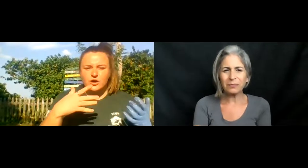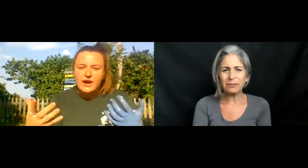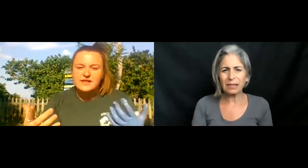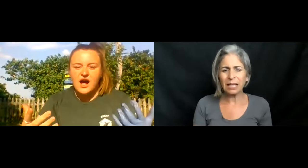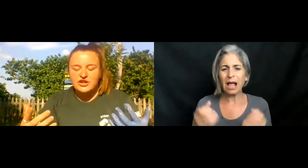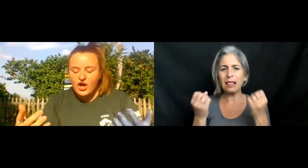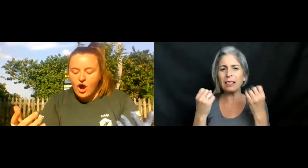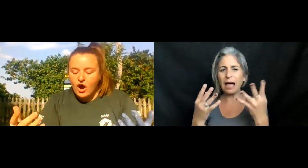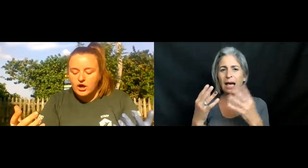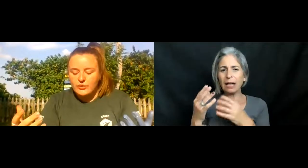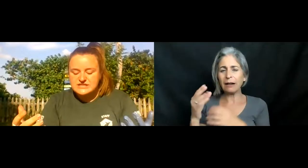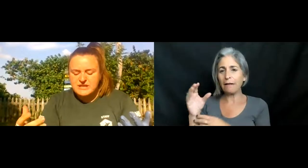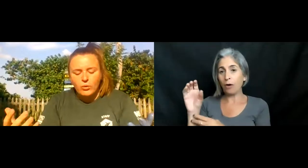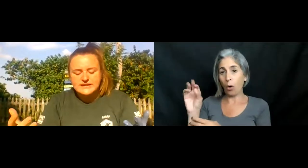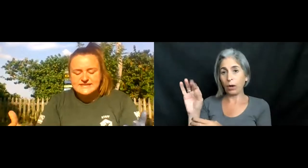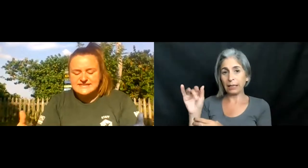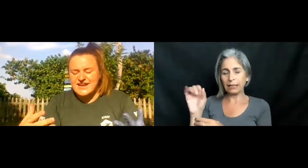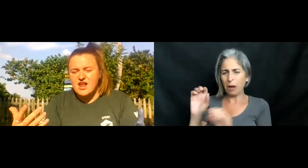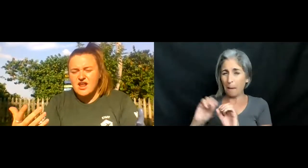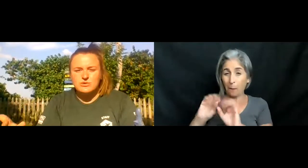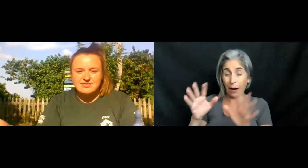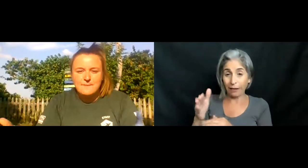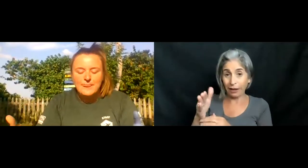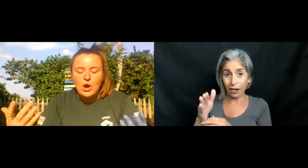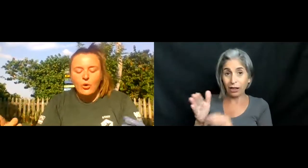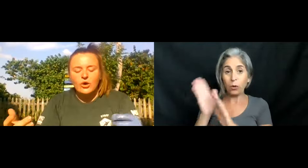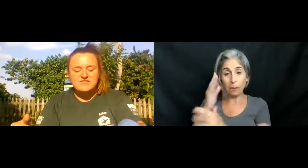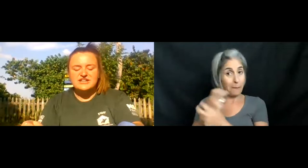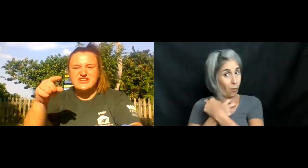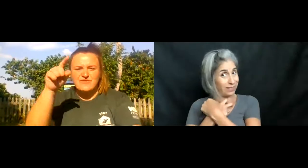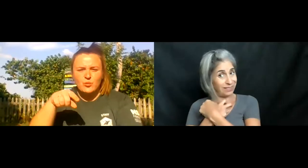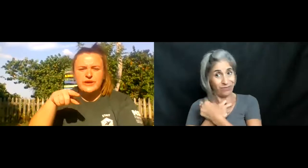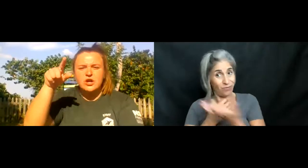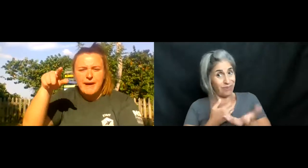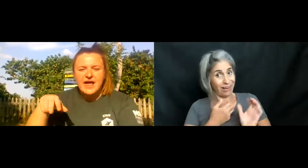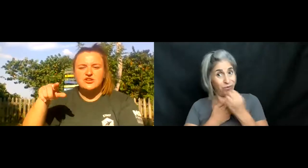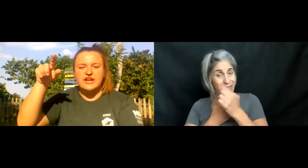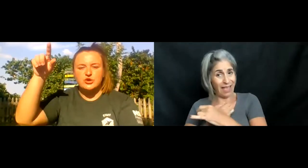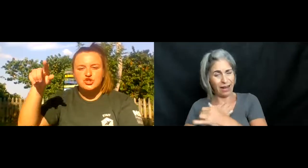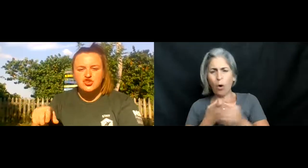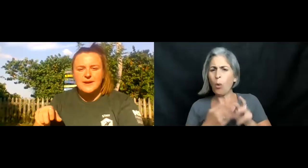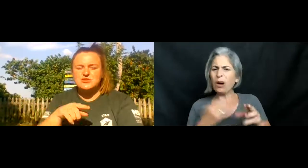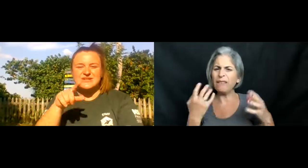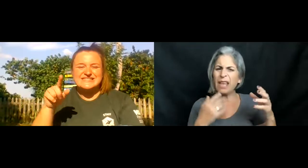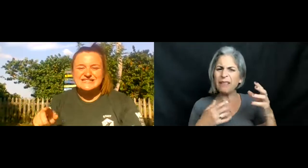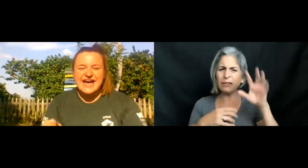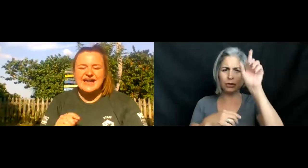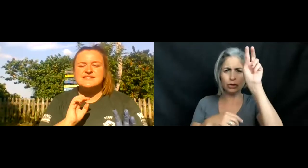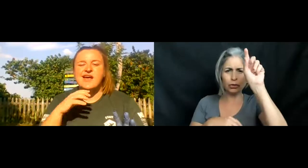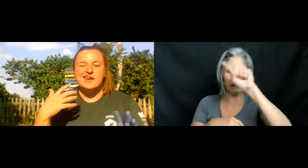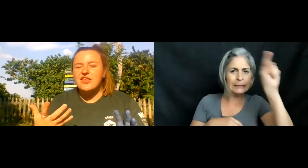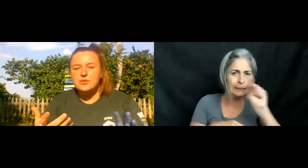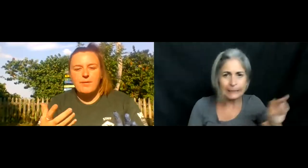organisms that are brightly colored are going to be poisonous and nothing will eat them. Or if they just have a weird pattern, like those stripes or